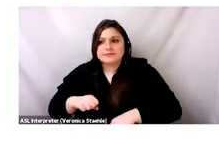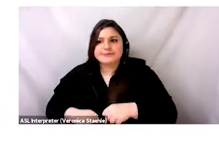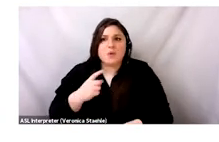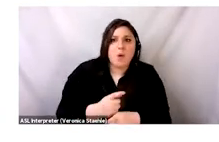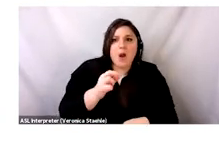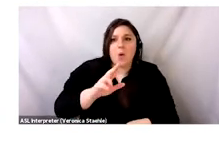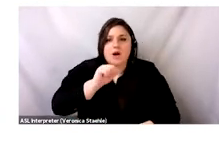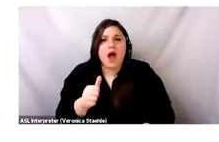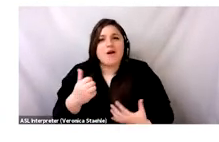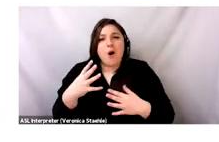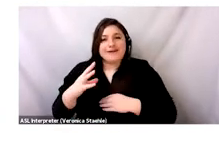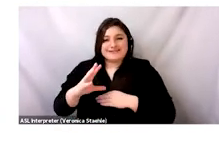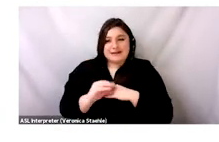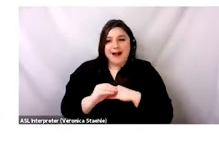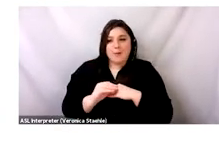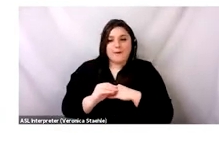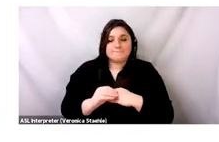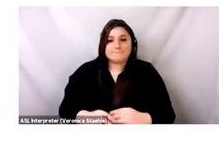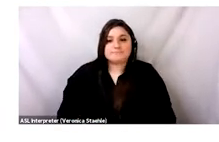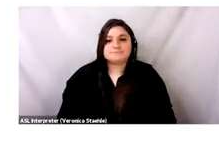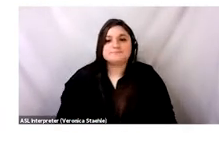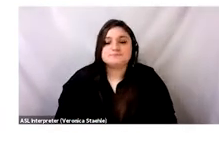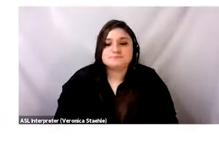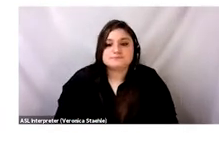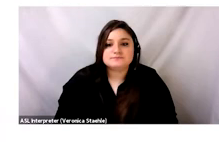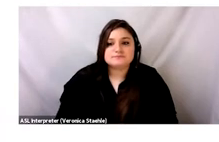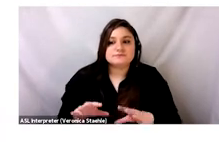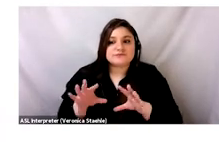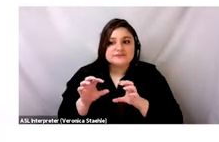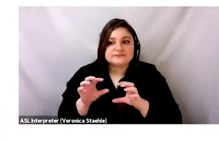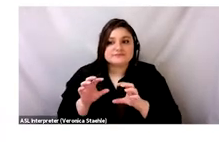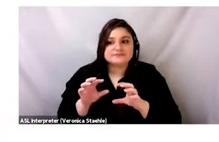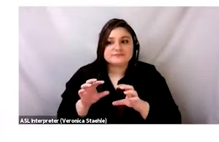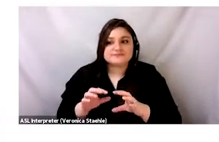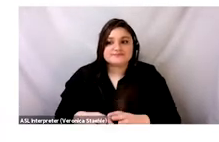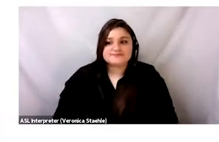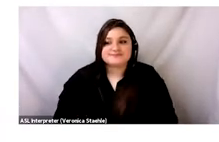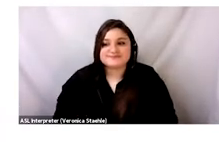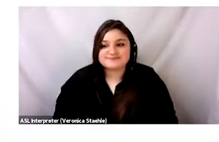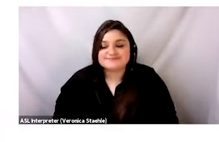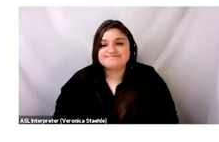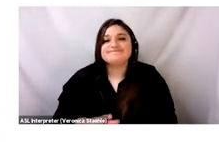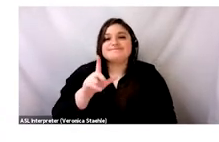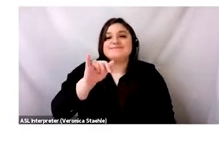So it goes a long way. I mean, right now, the